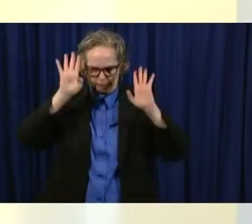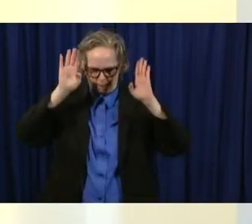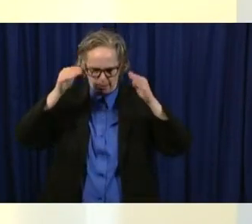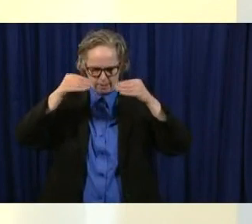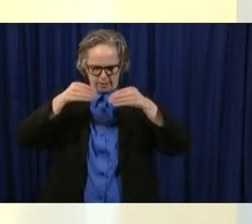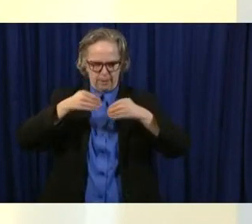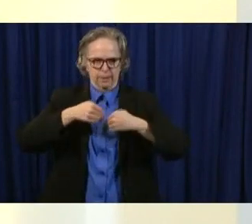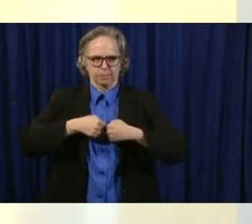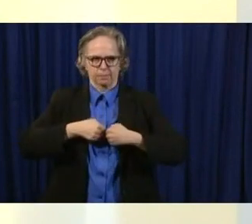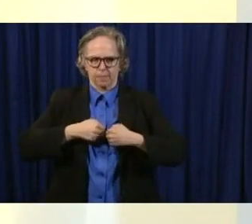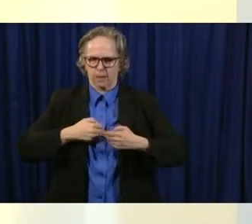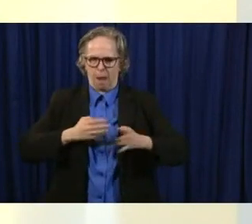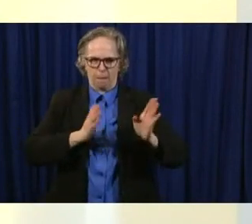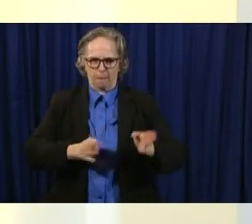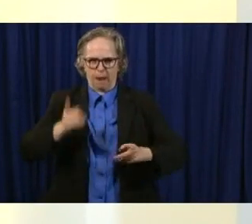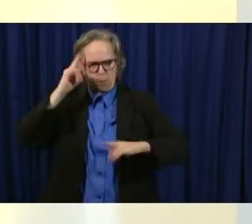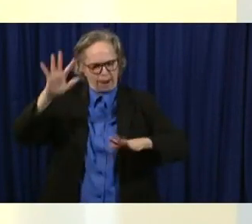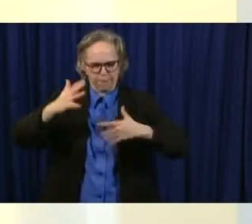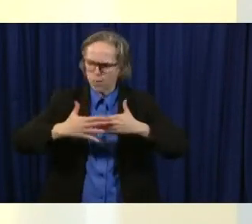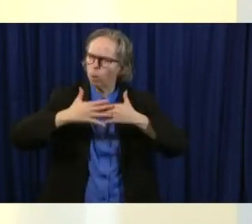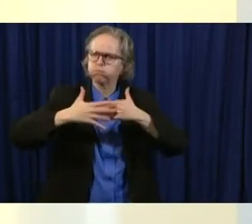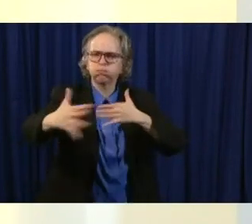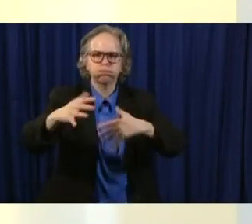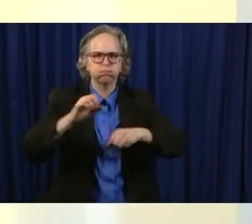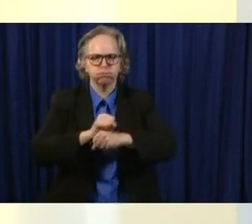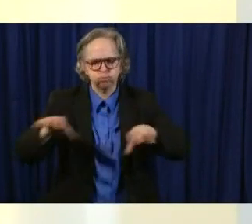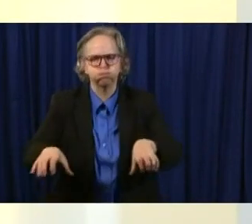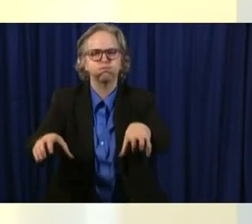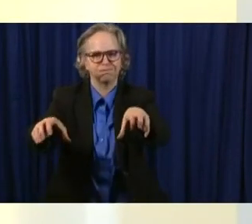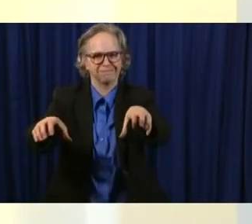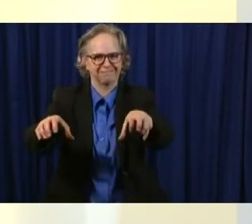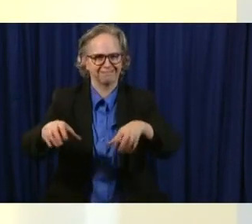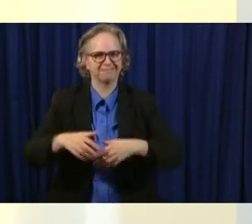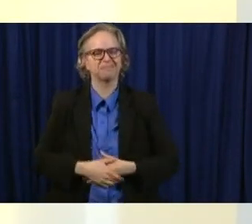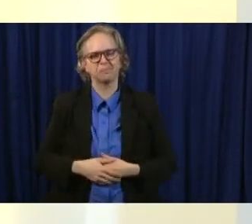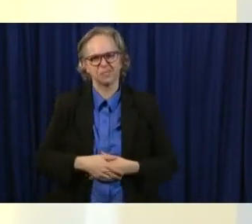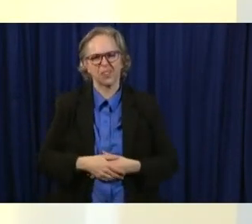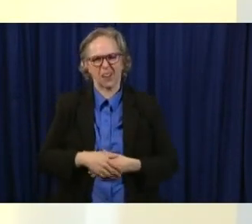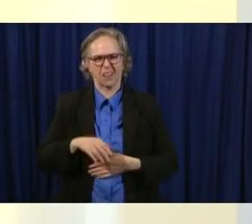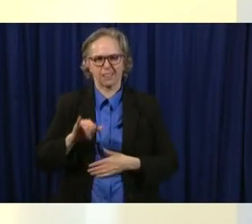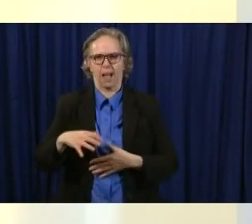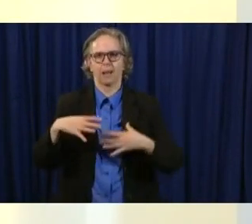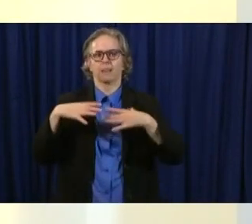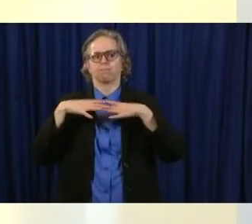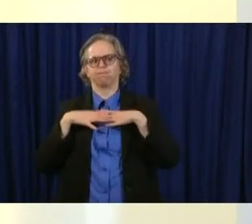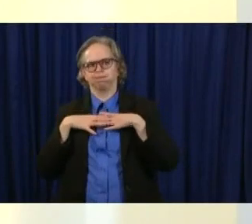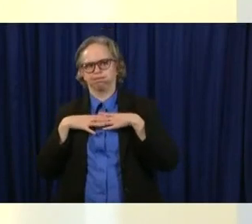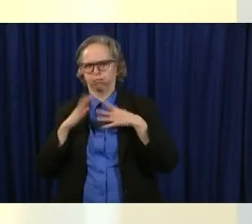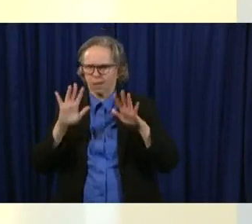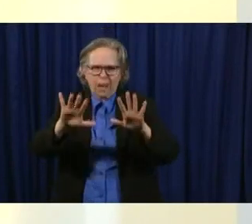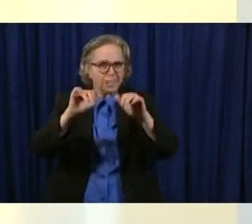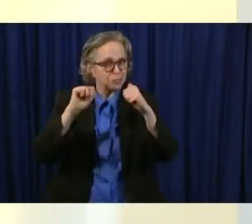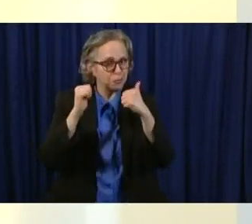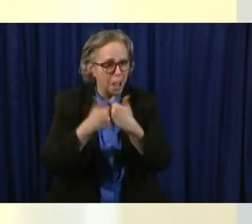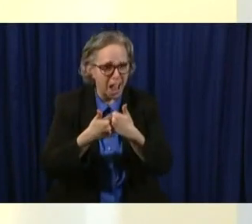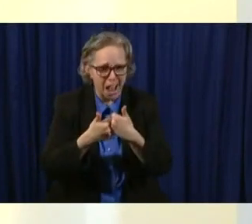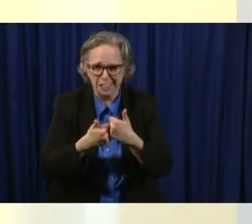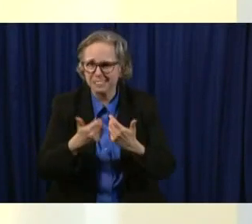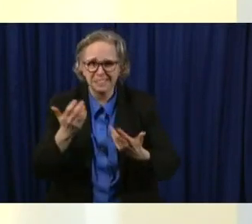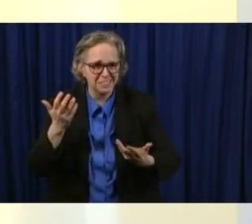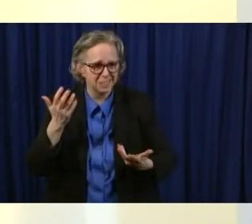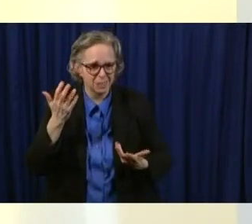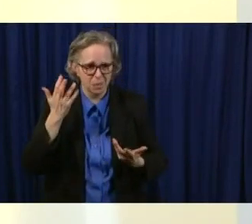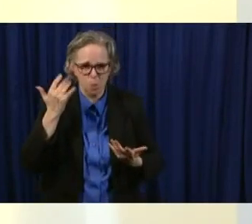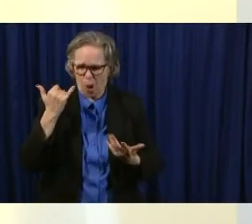as everyone has said here, you know, the real issue we face, the real challenge is this virus. And global